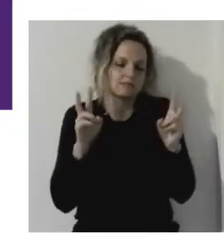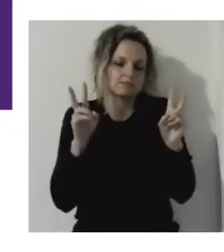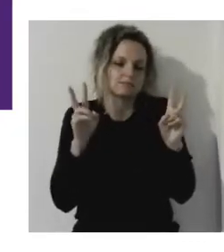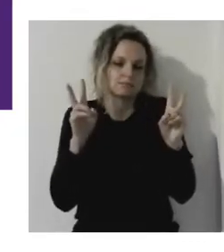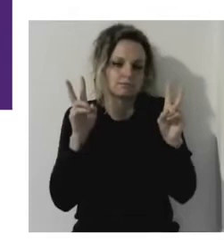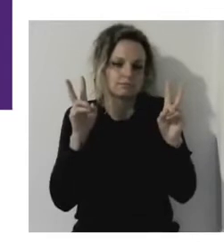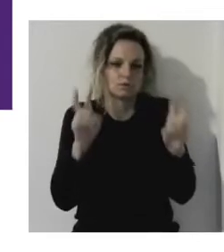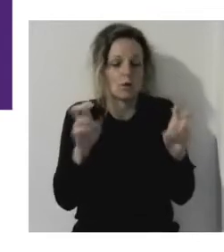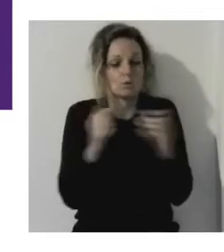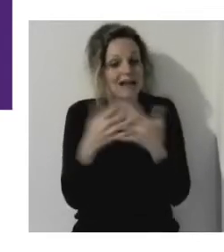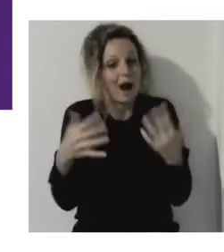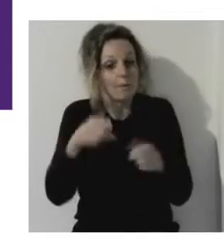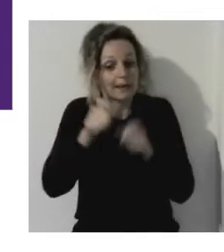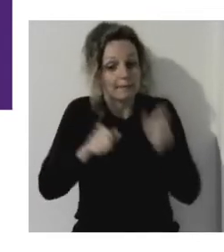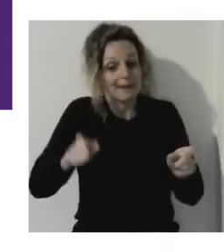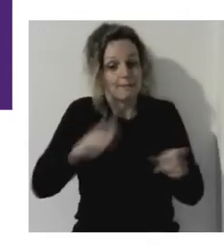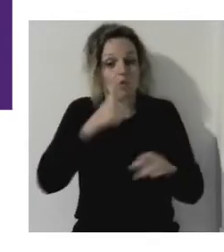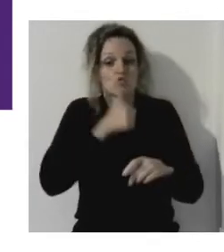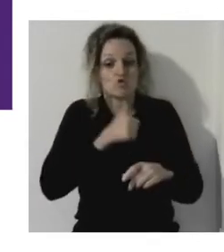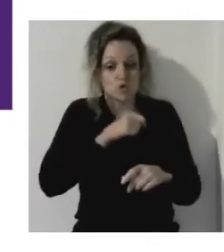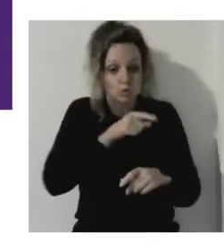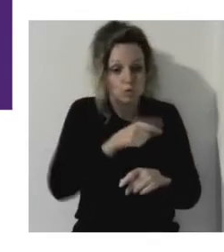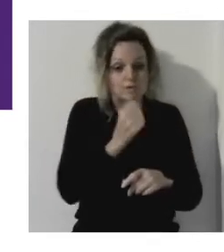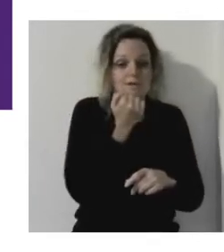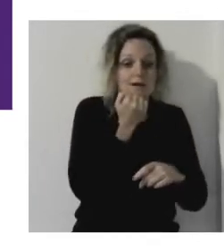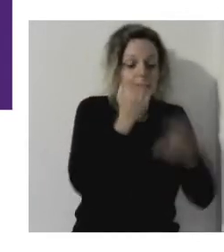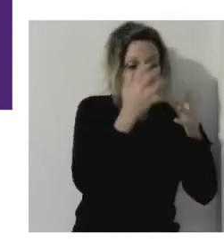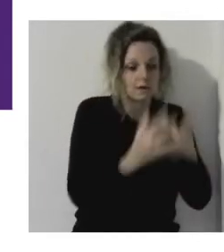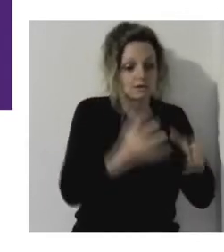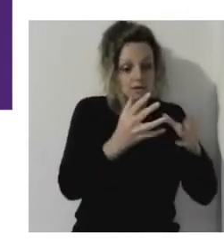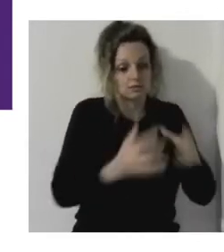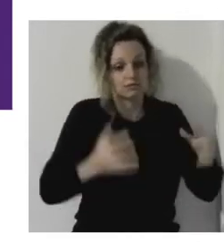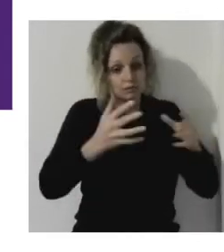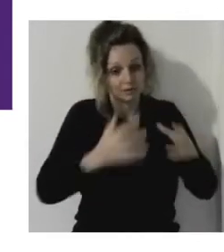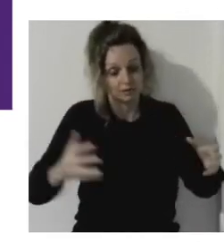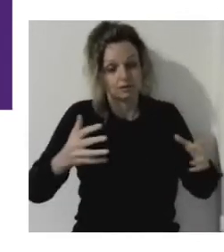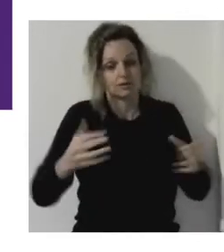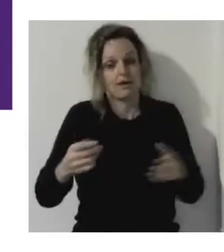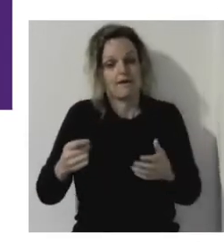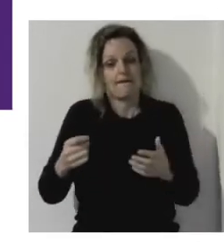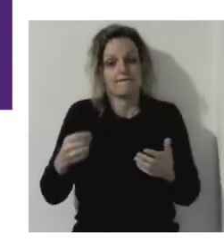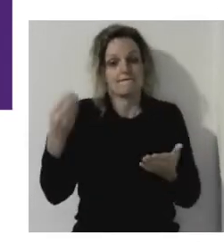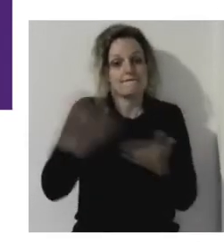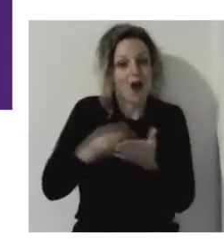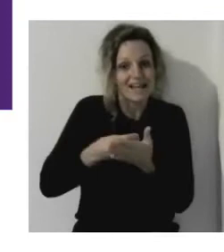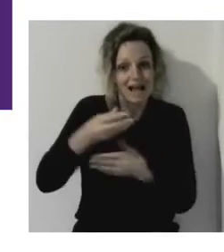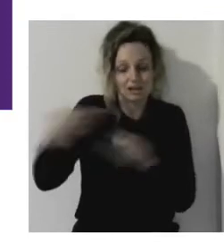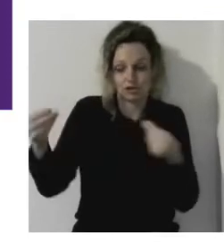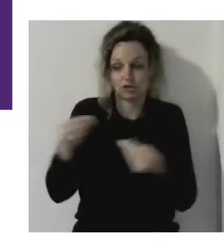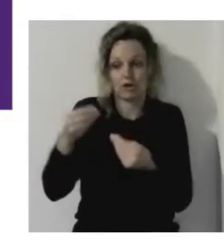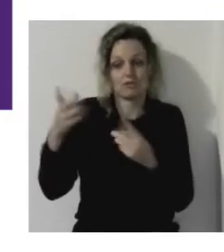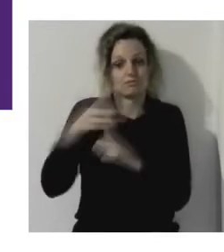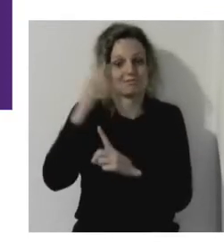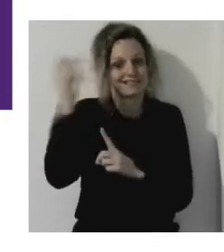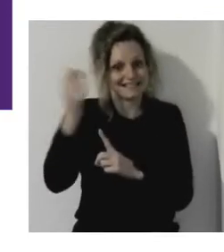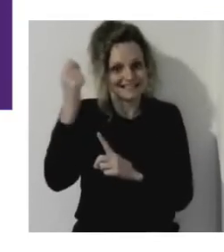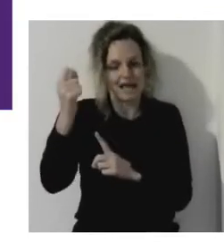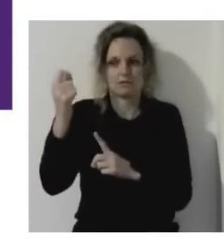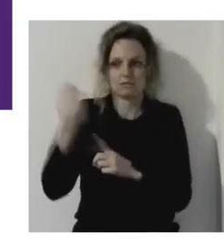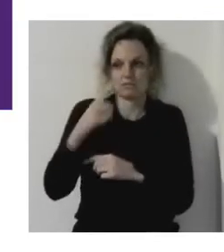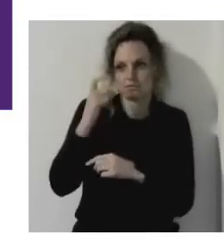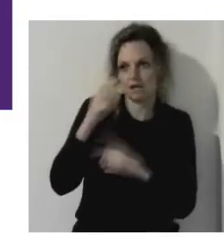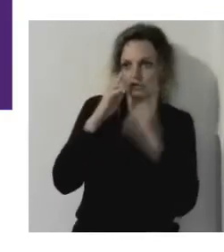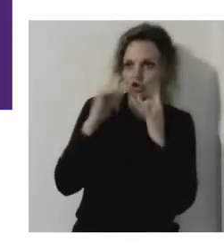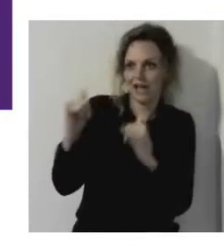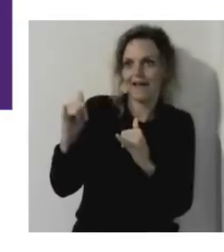it, you know, the growth numbers, the financial success in the stock market. You know, most of the at the point now is, yeah, it's